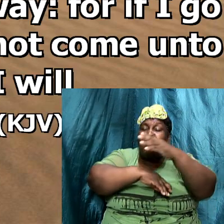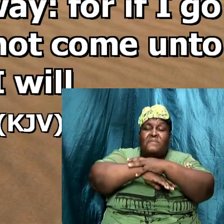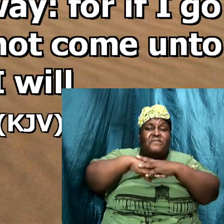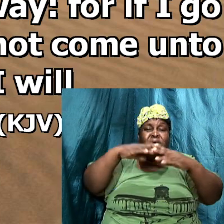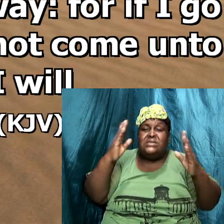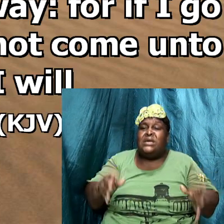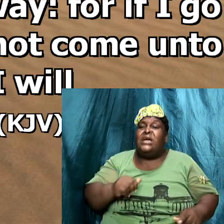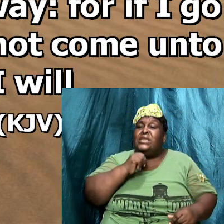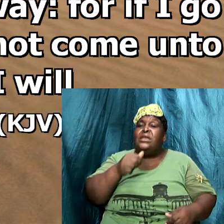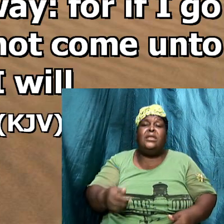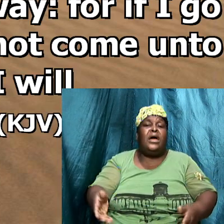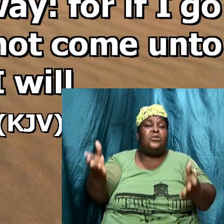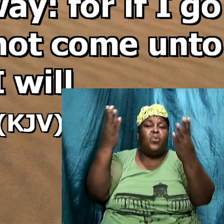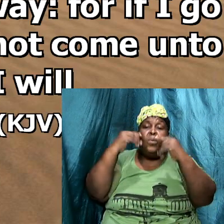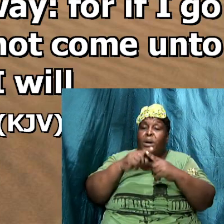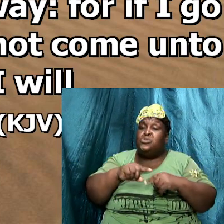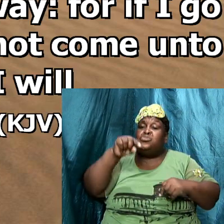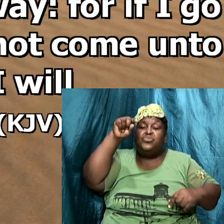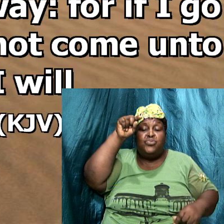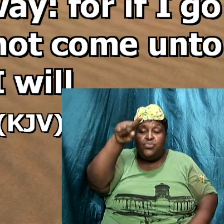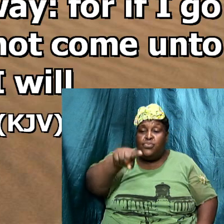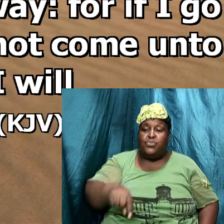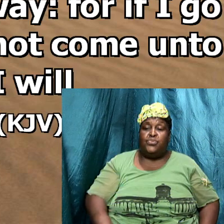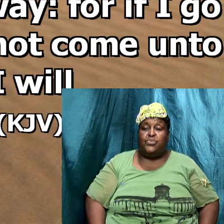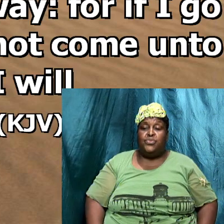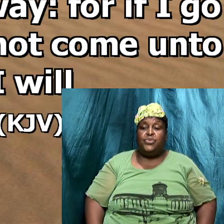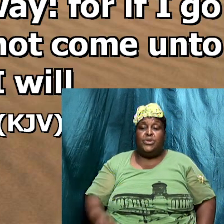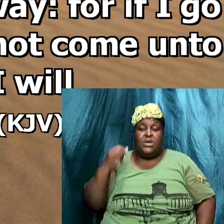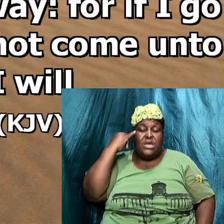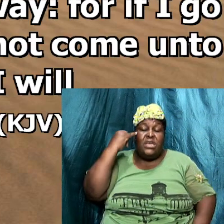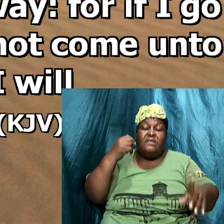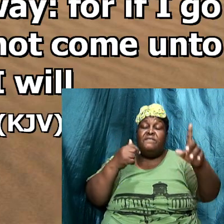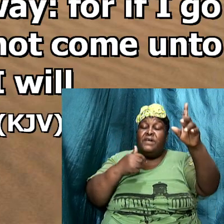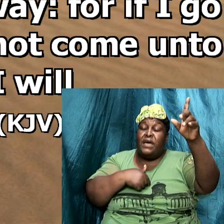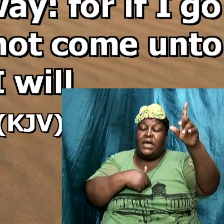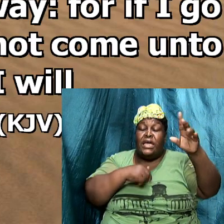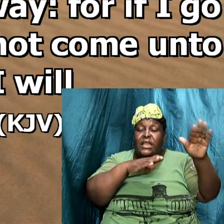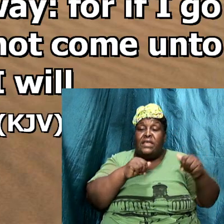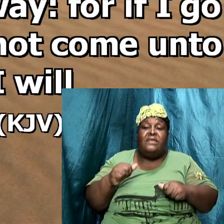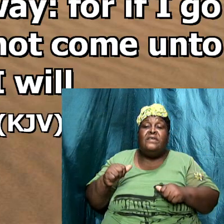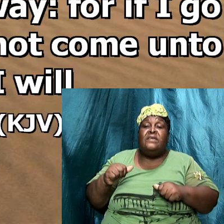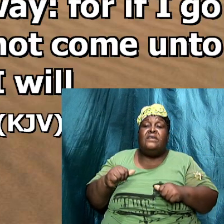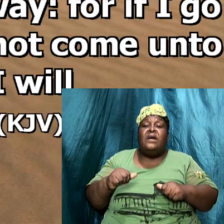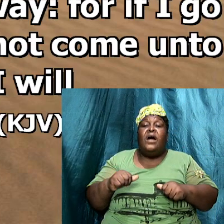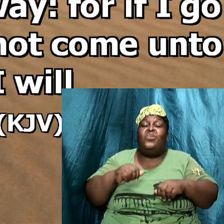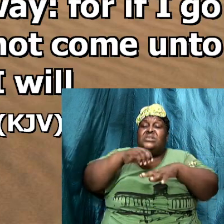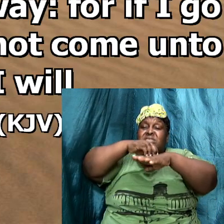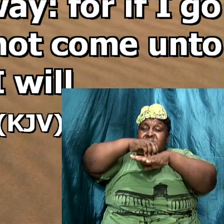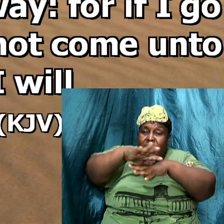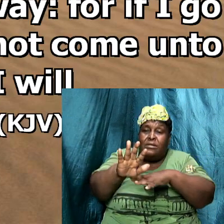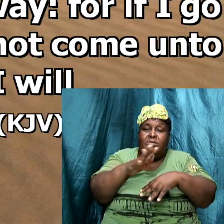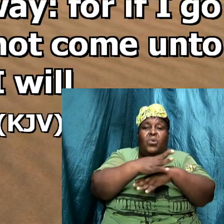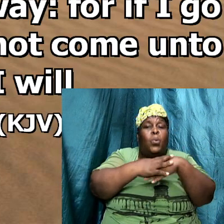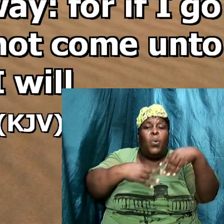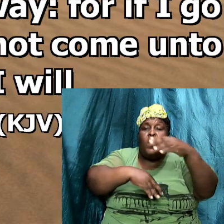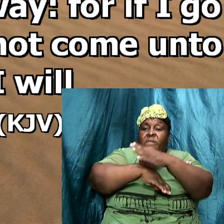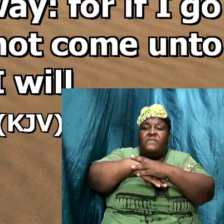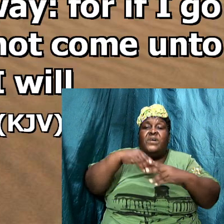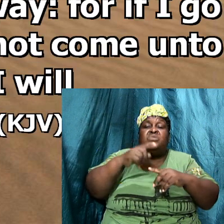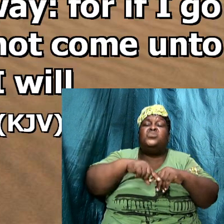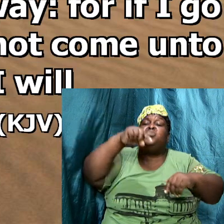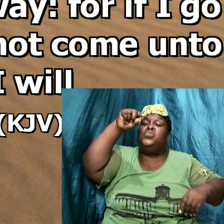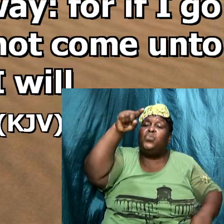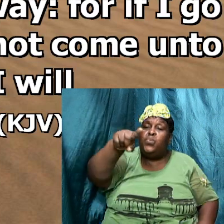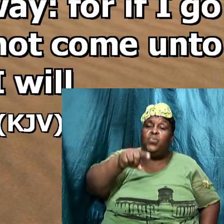come unto you but if I depart I will send him unto you in other words because